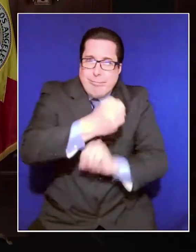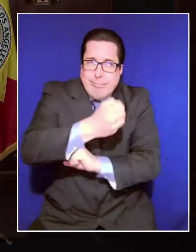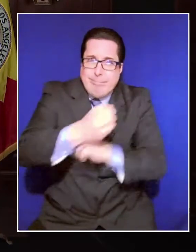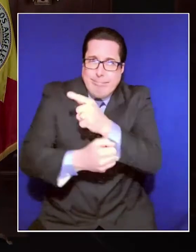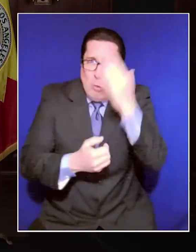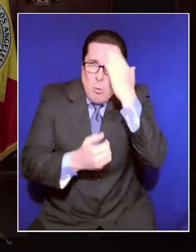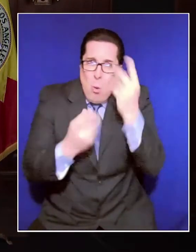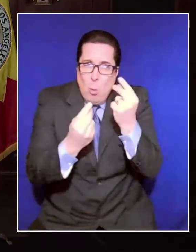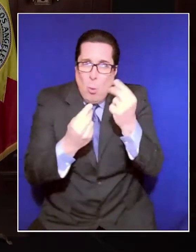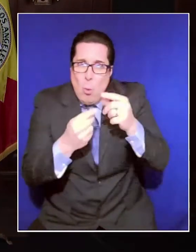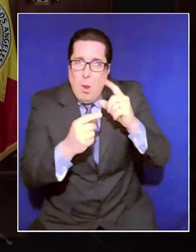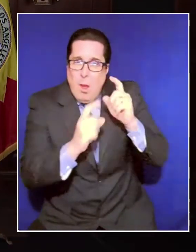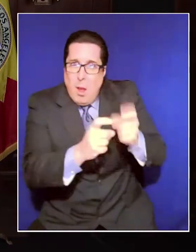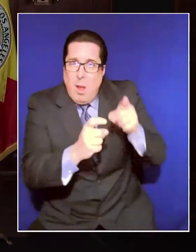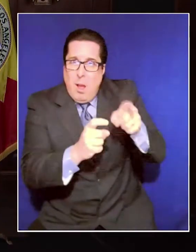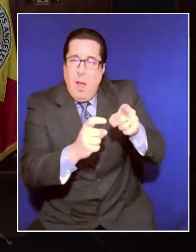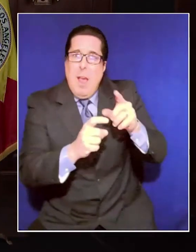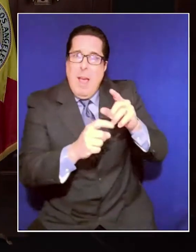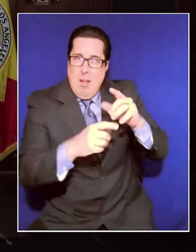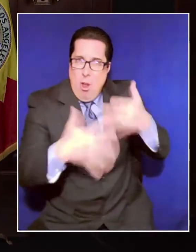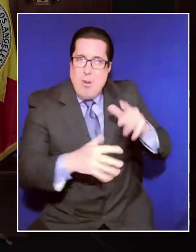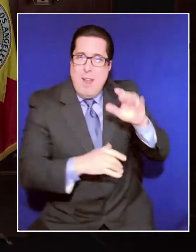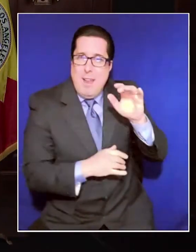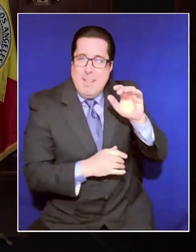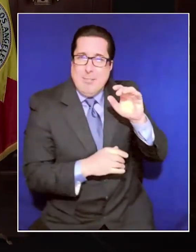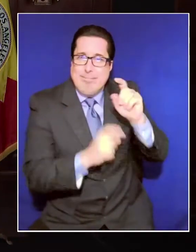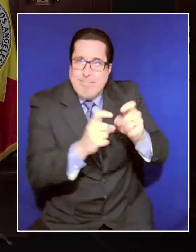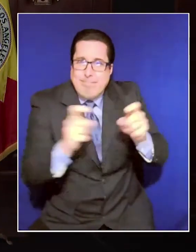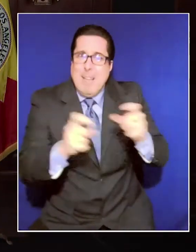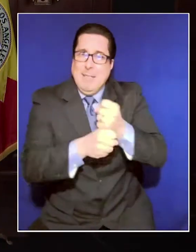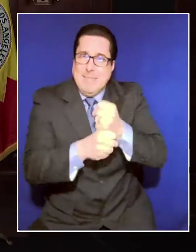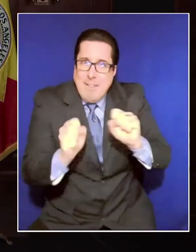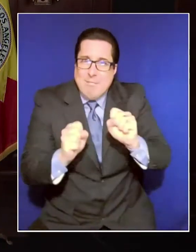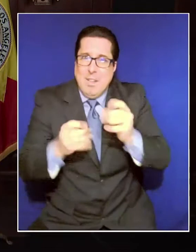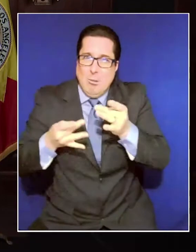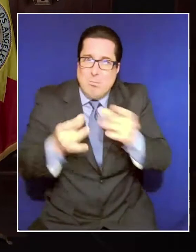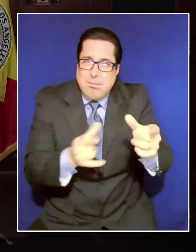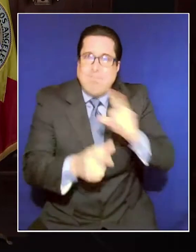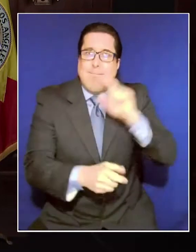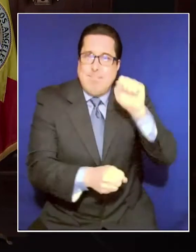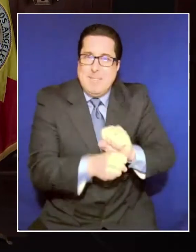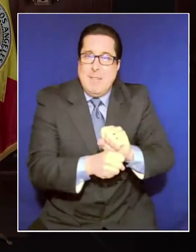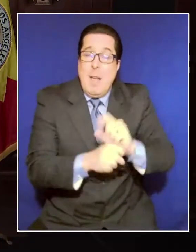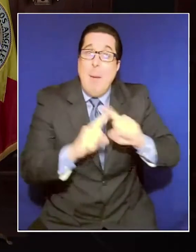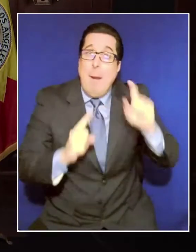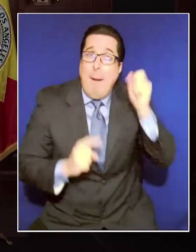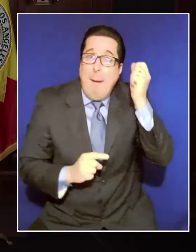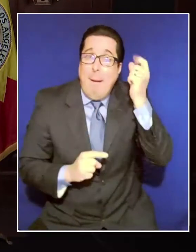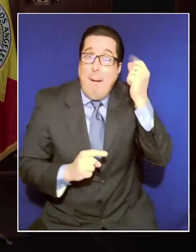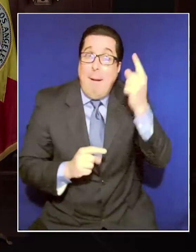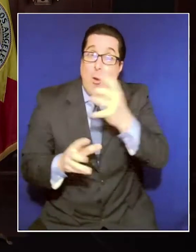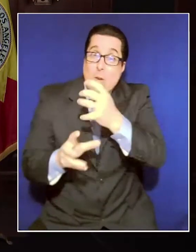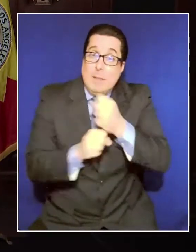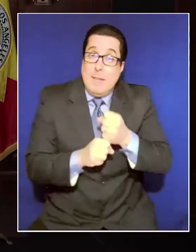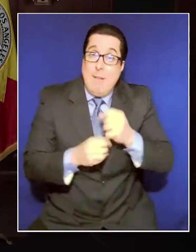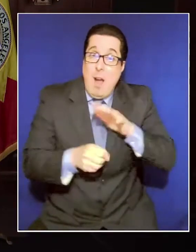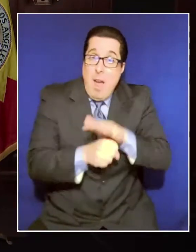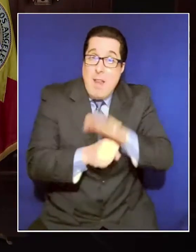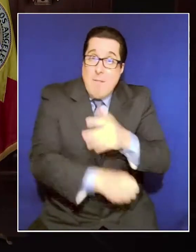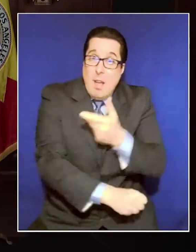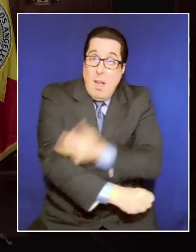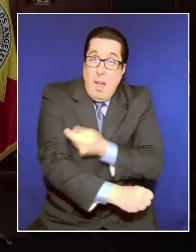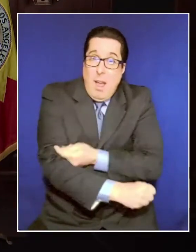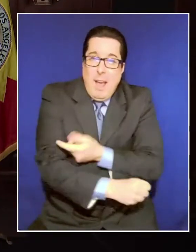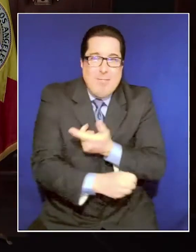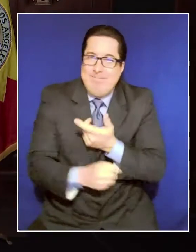efficiently and safely. But the problem is, we still aren't receiving enough doses soon enough. That's not just something for the